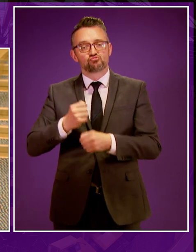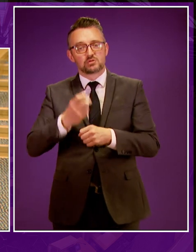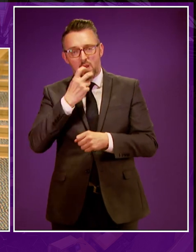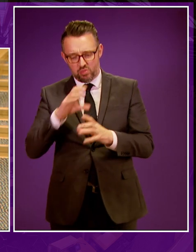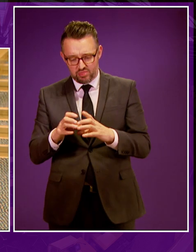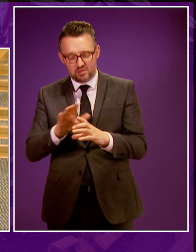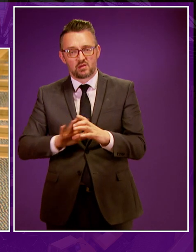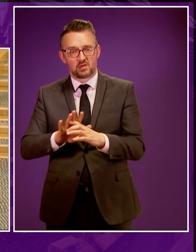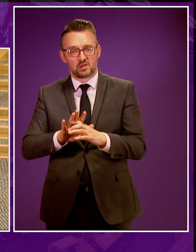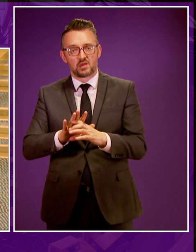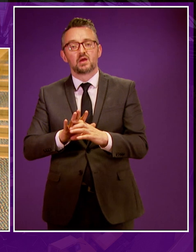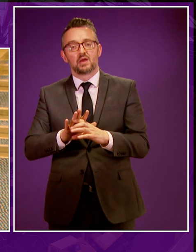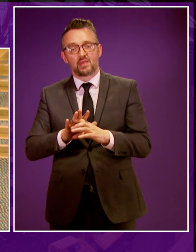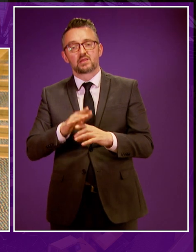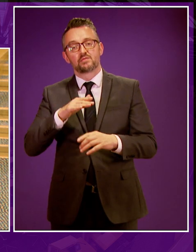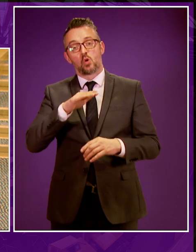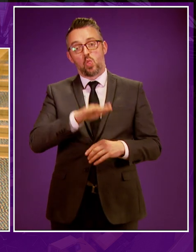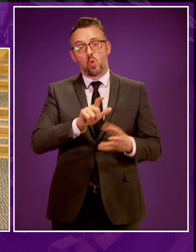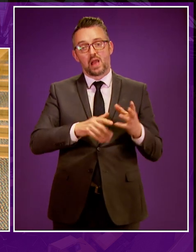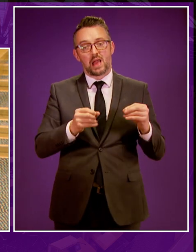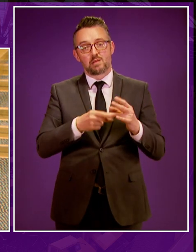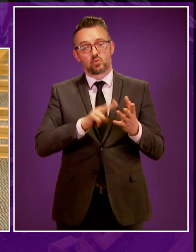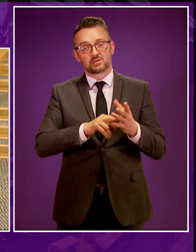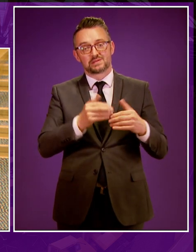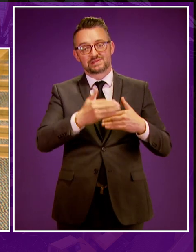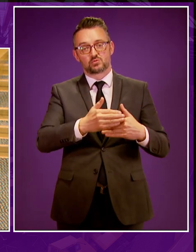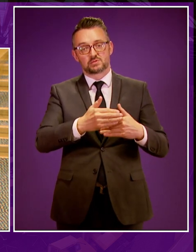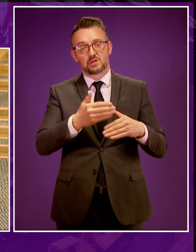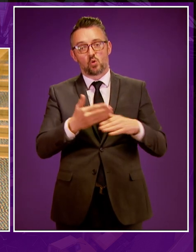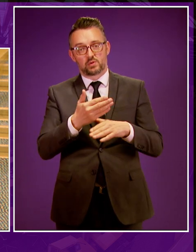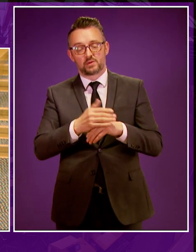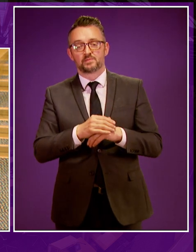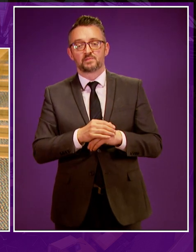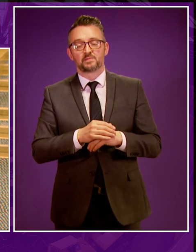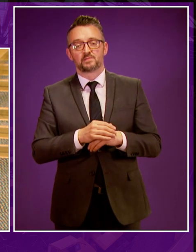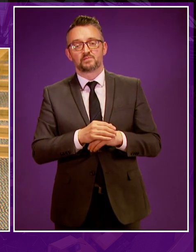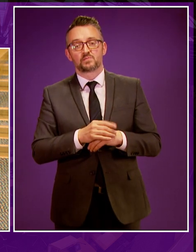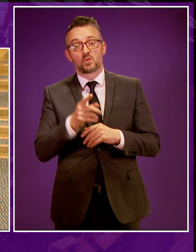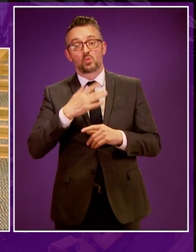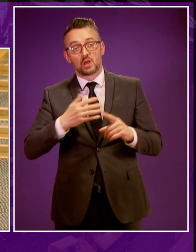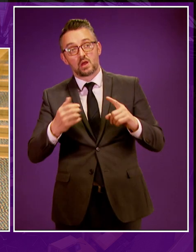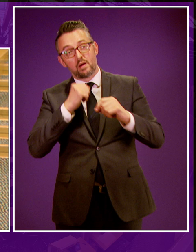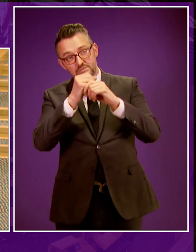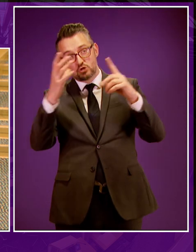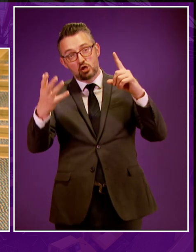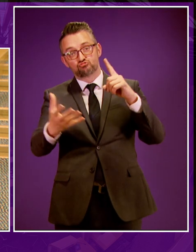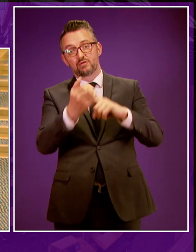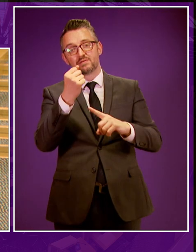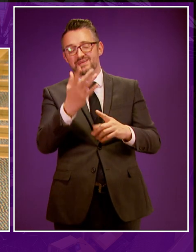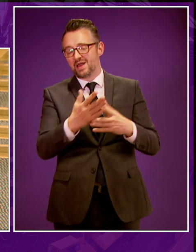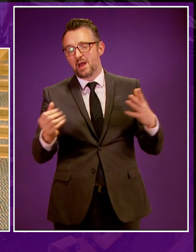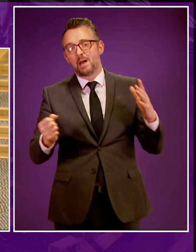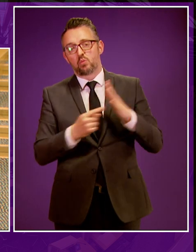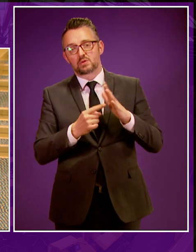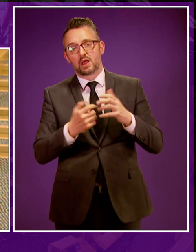Grangemouth, as well as the ambition for new low-carbon sectors within the economy. Residing officer, achieving our vision for energy is also crucial